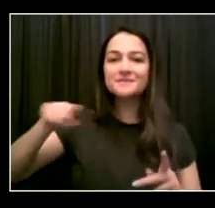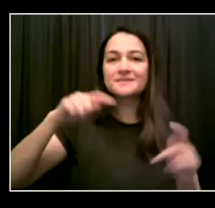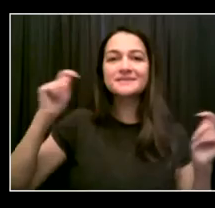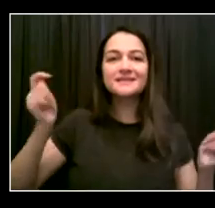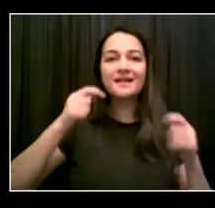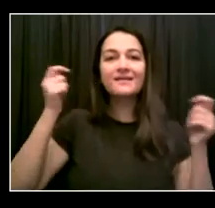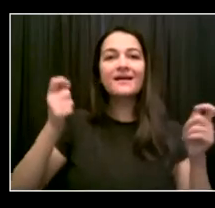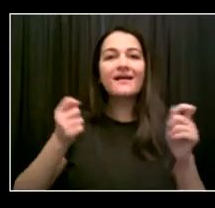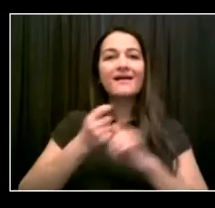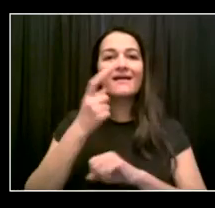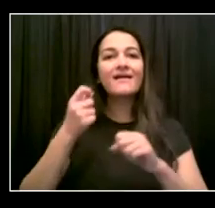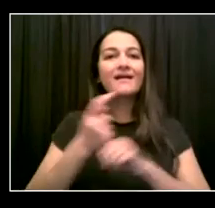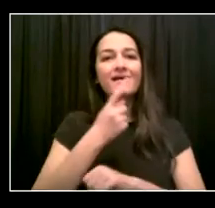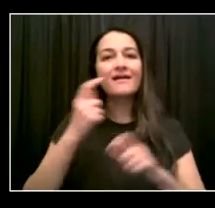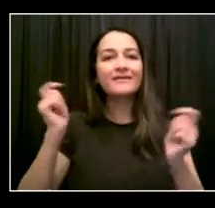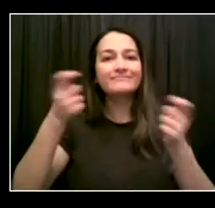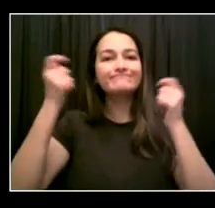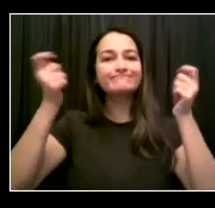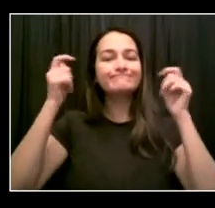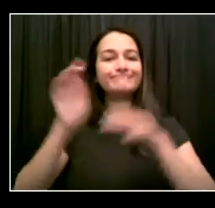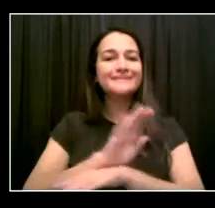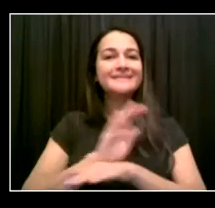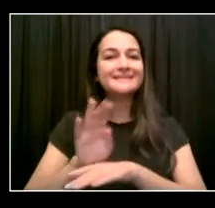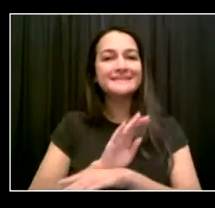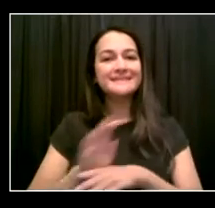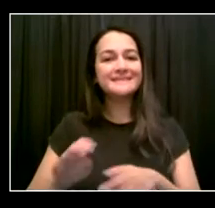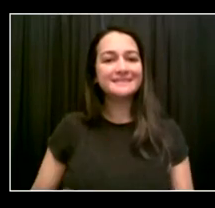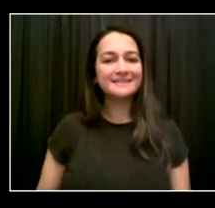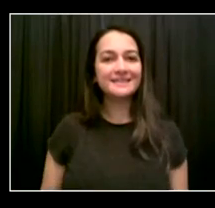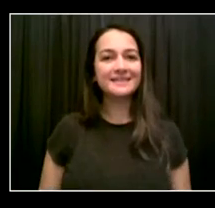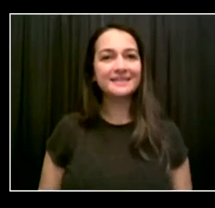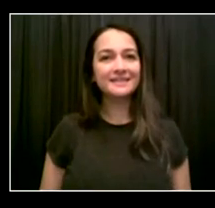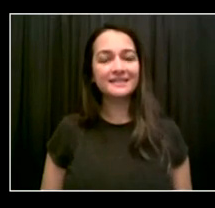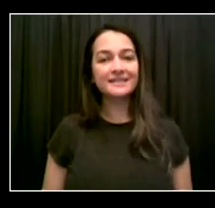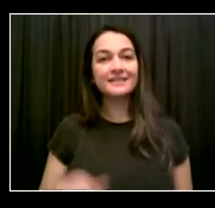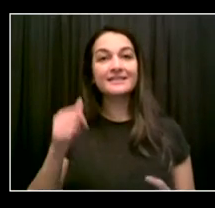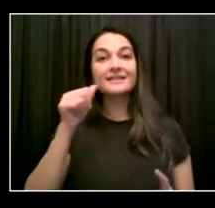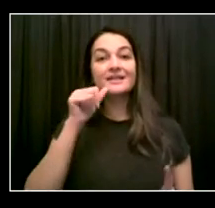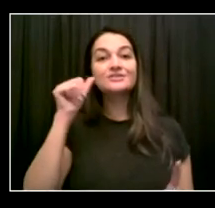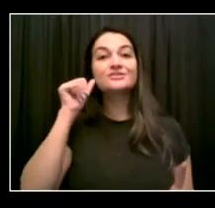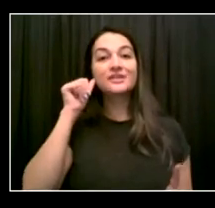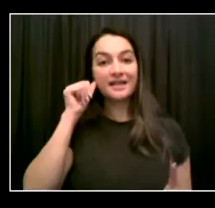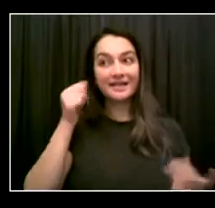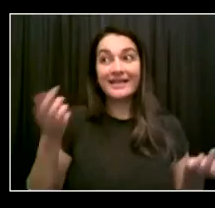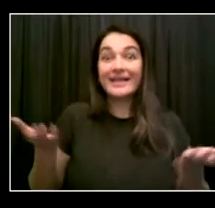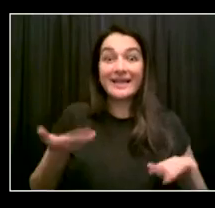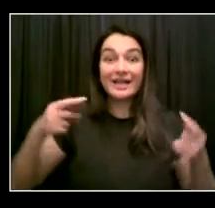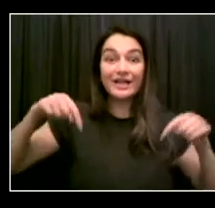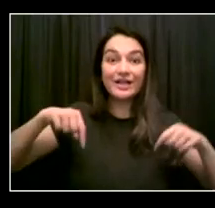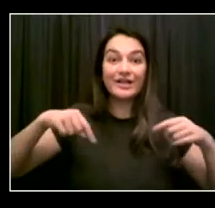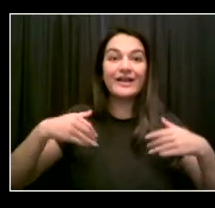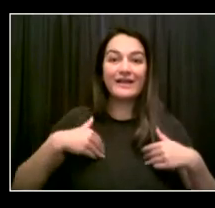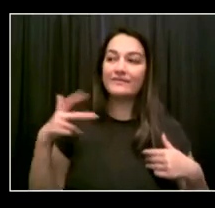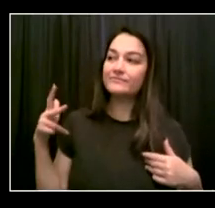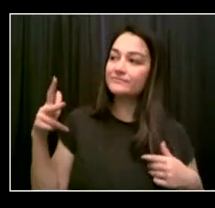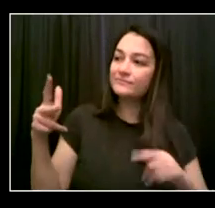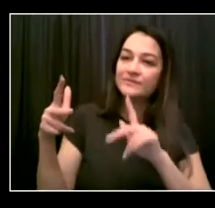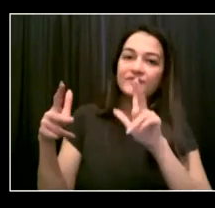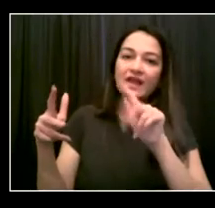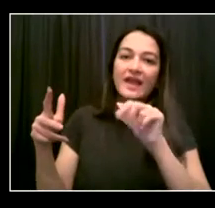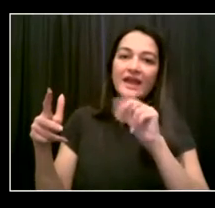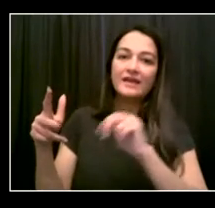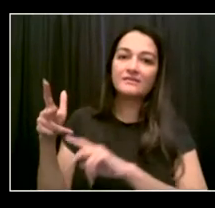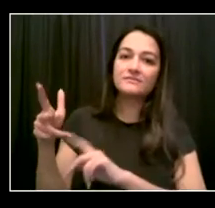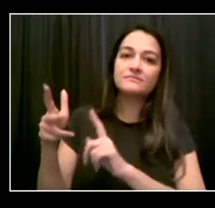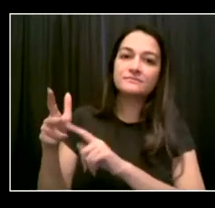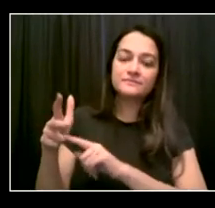get a vaccine. And that's something that we appreciate, just the ability to be